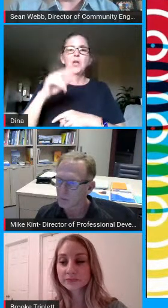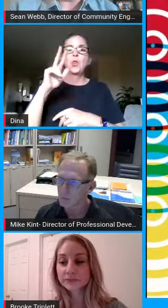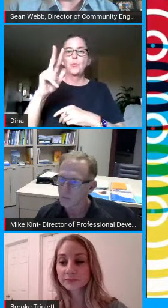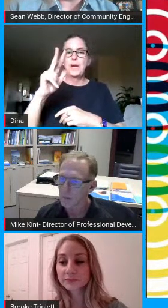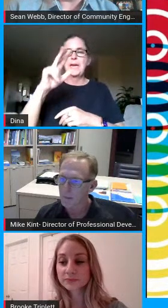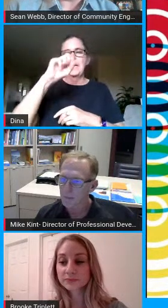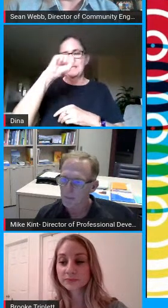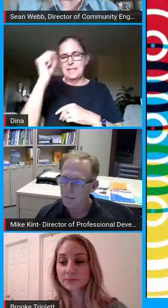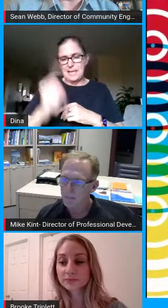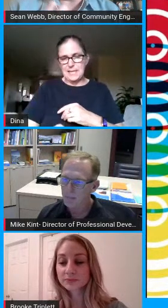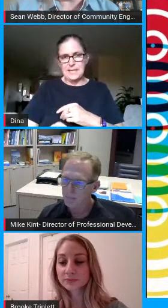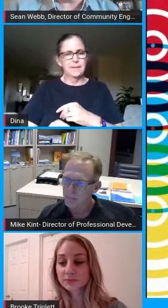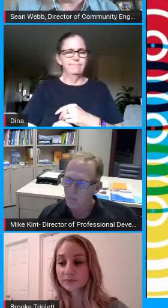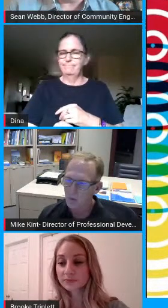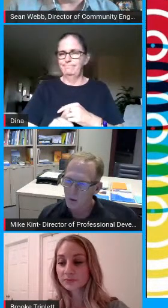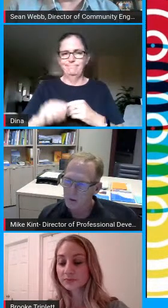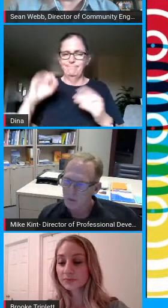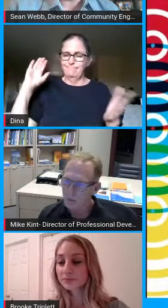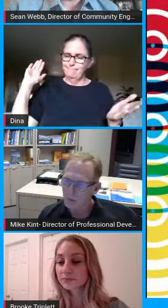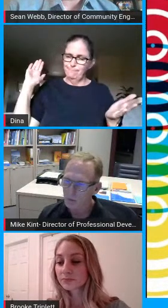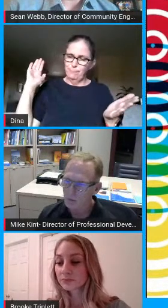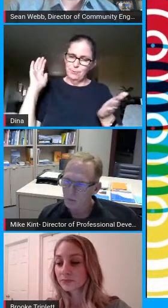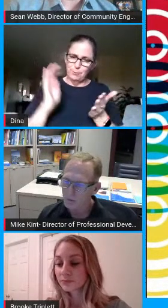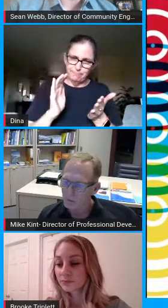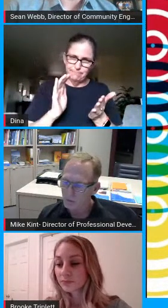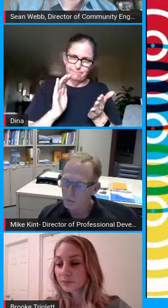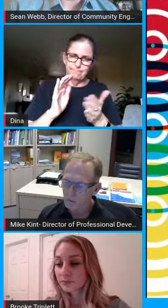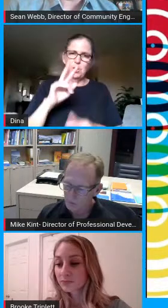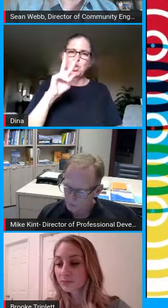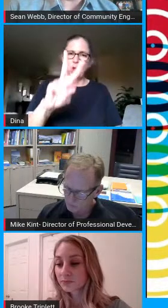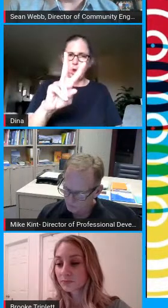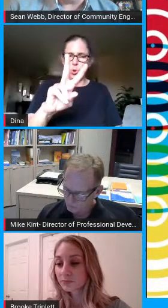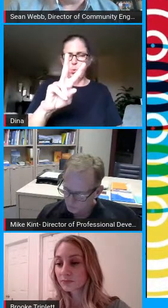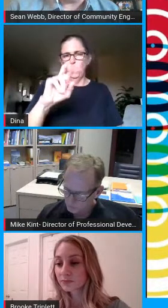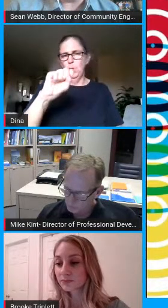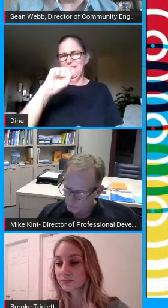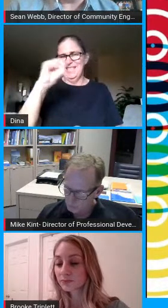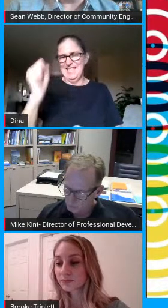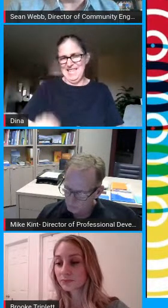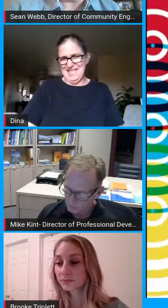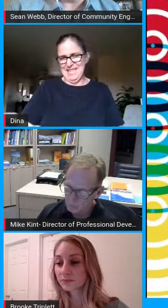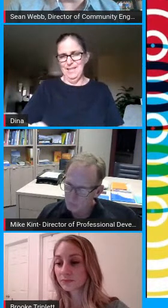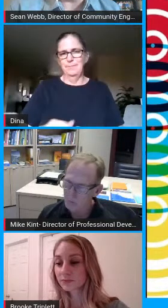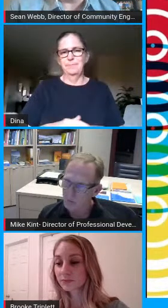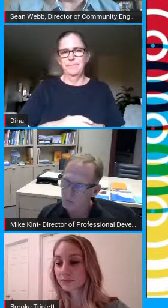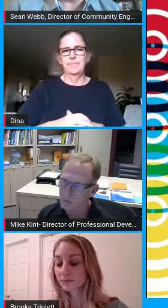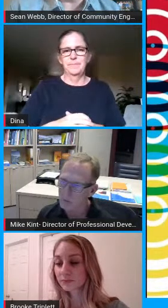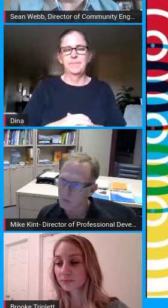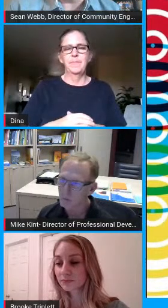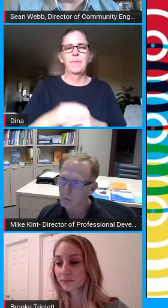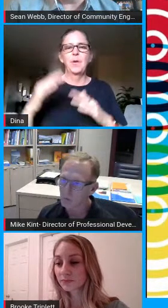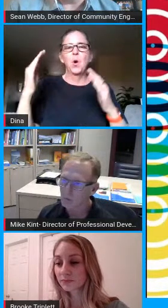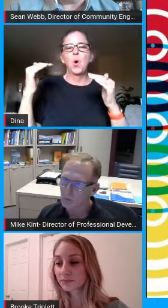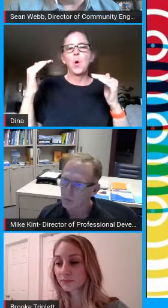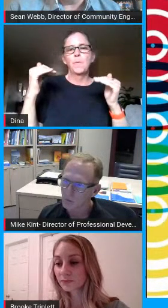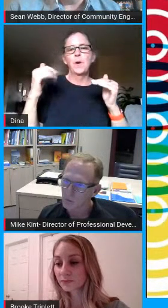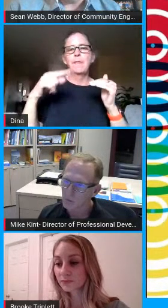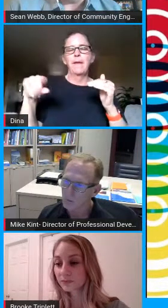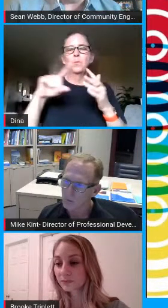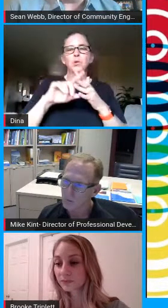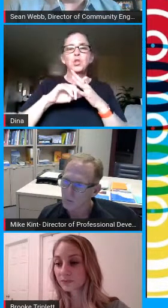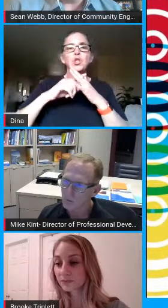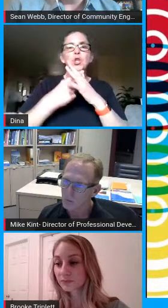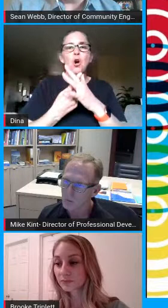sports is now going to be condensed onto two seasons and that the with the hope that we'll be able to start sports in the middle of december